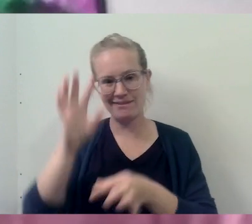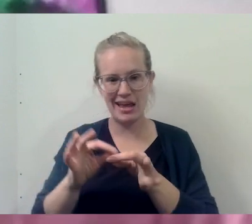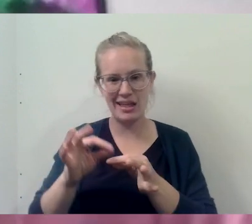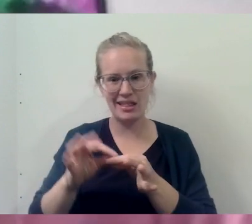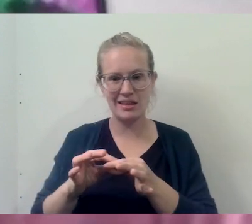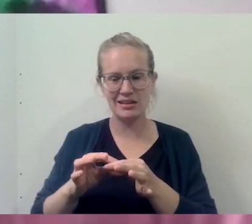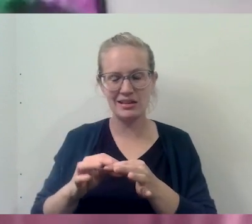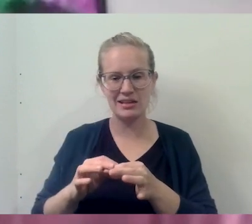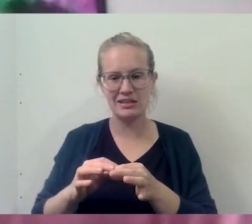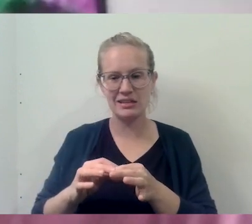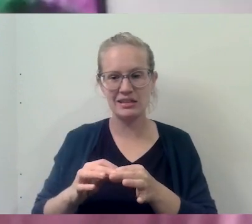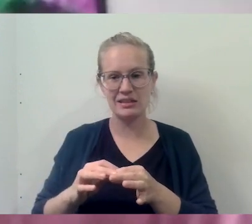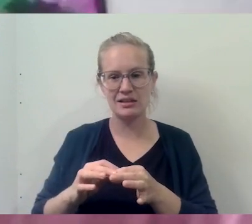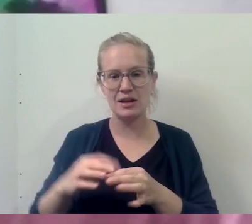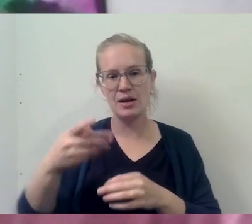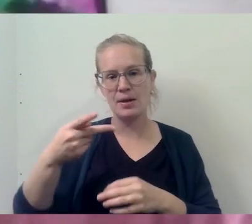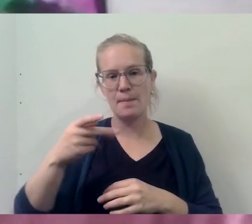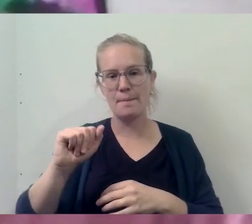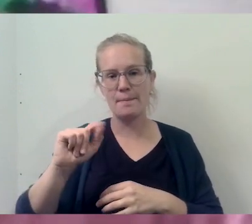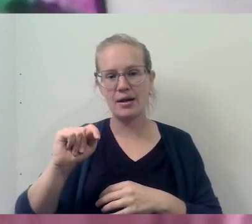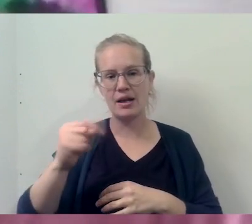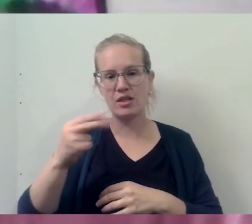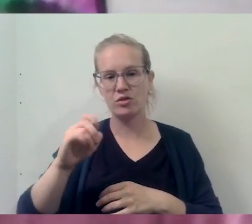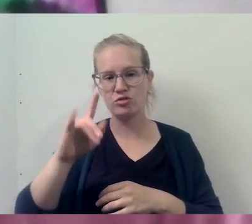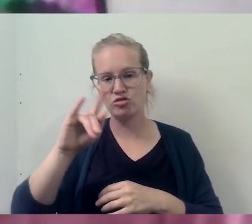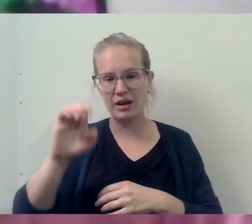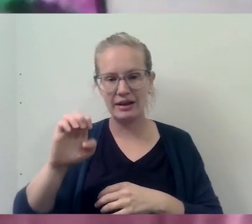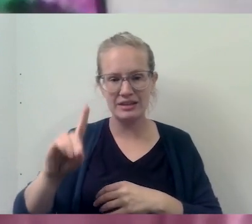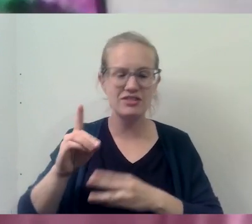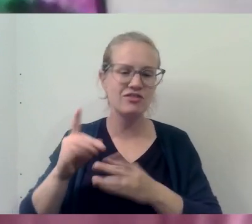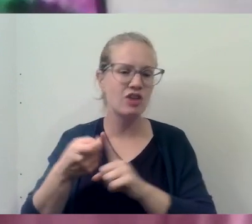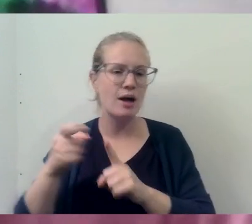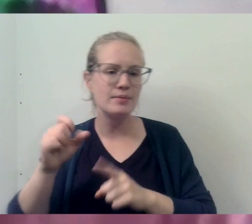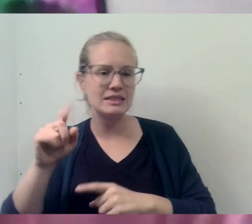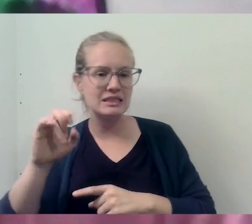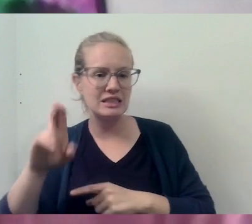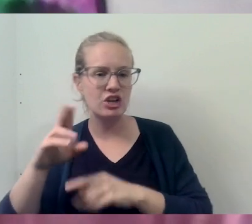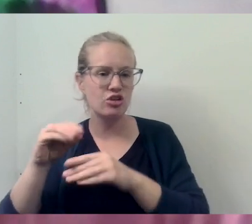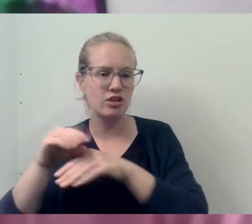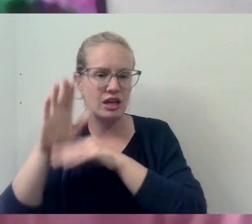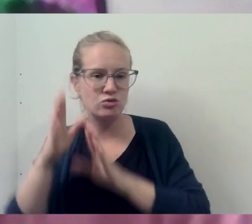has been pathologized by a secular counselor or psychologist?